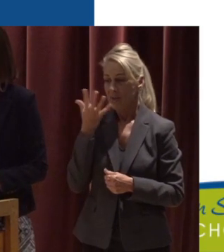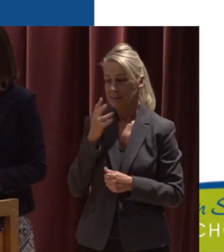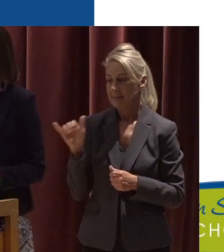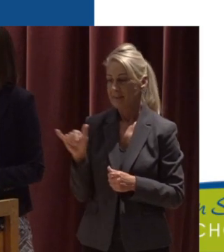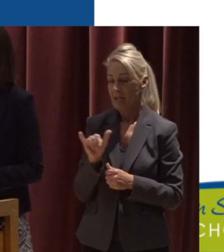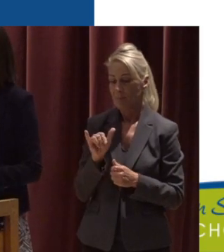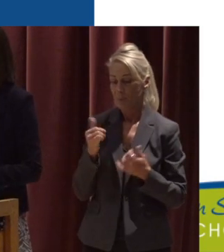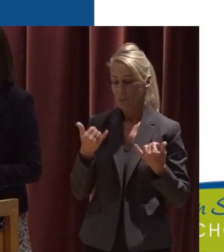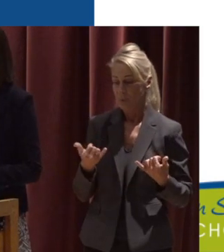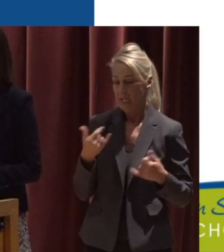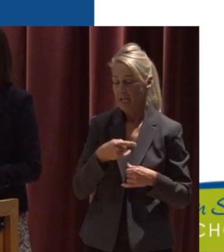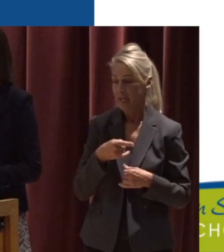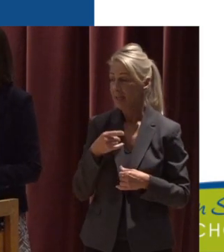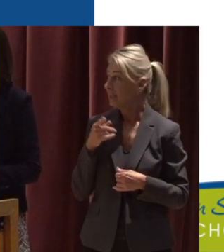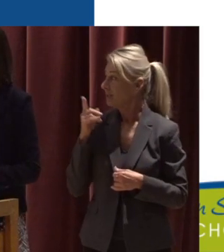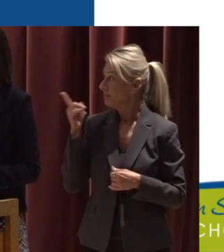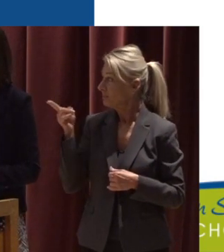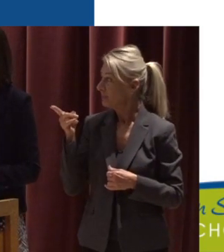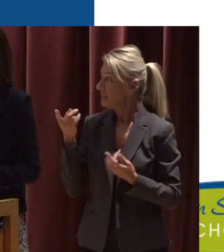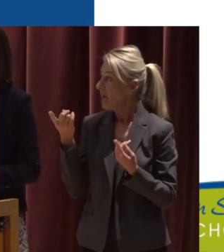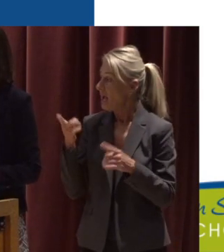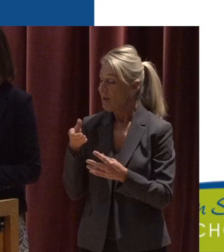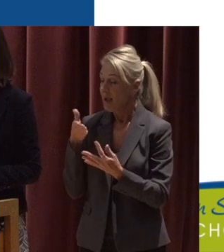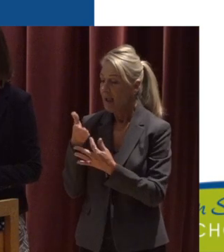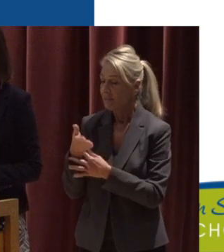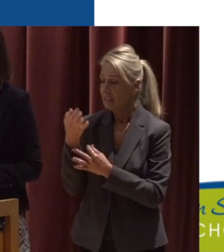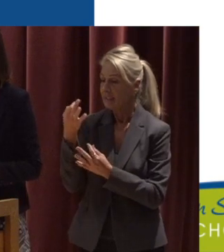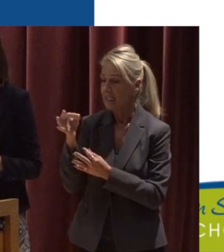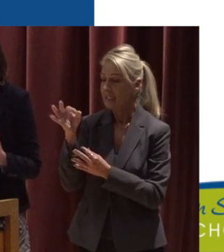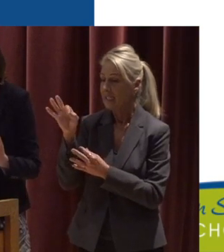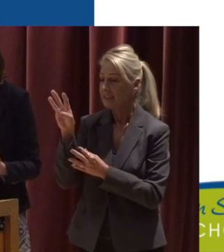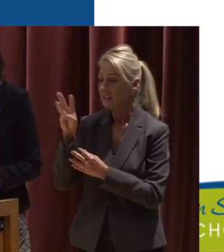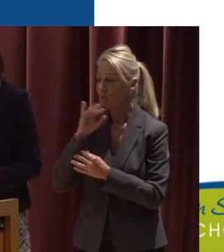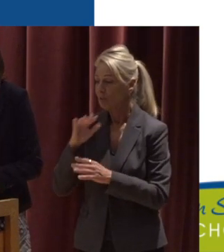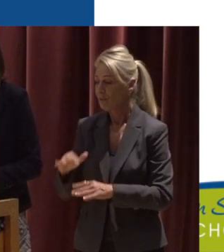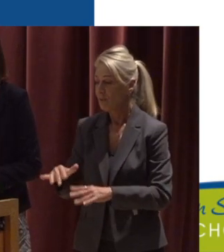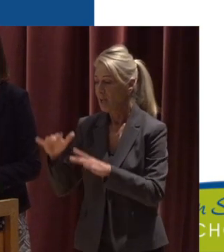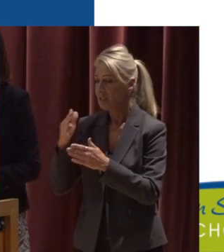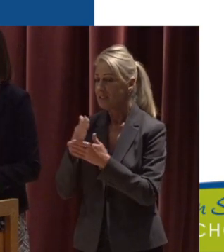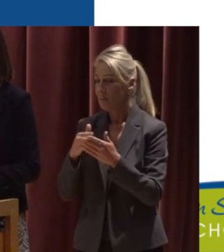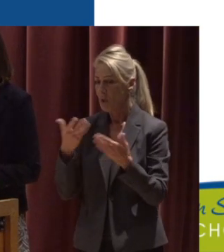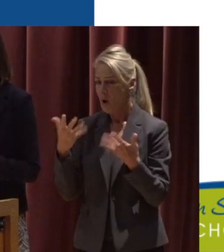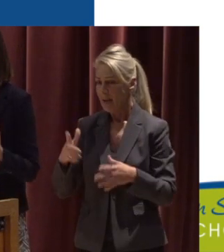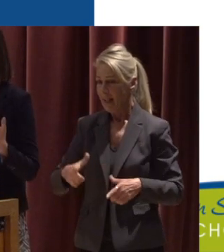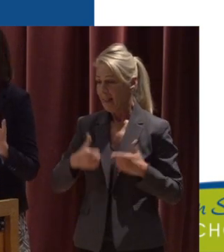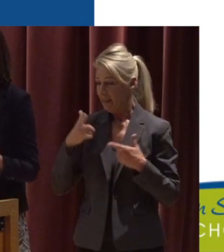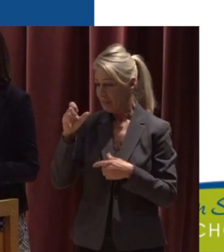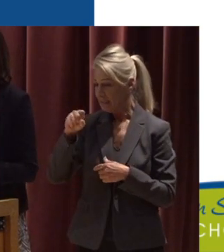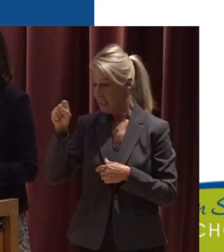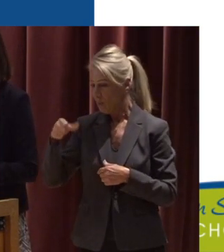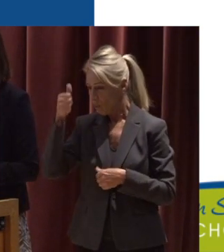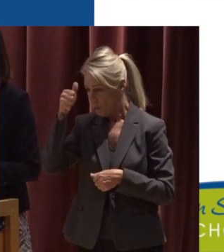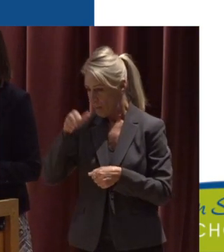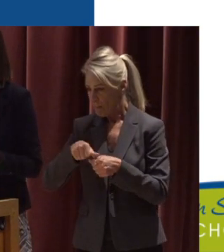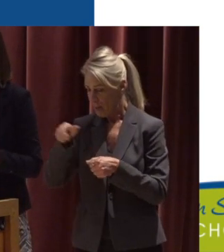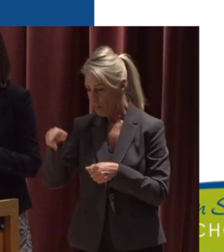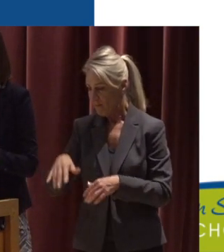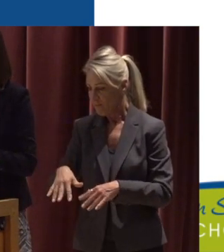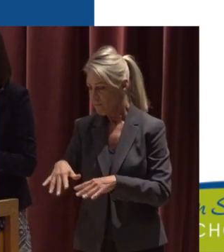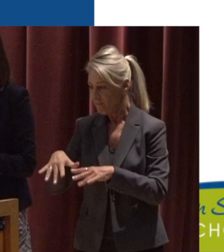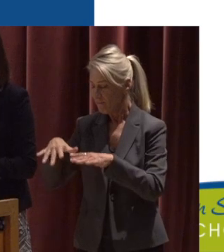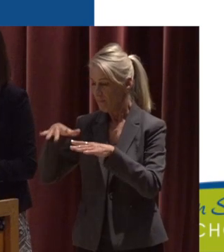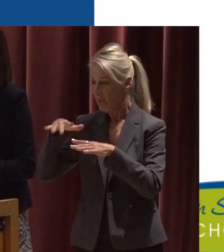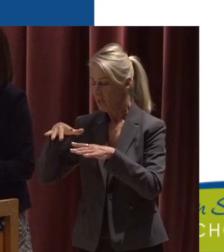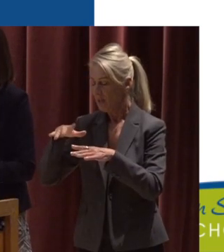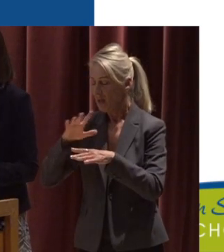The stream crew came after the 1996 flood Some of you living in Salem may have remembered the flood The flood was